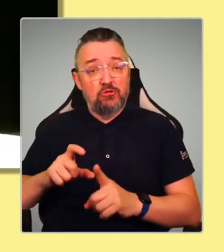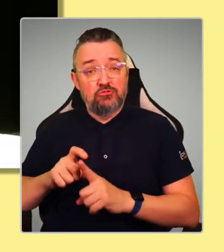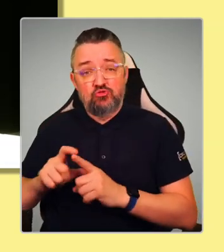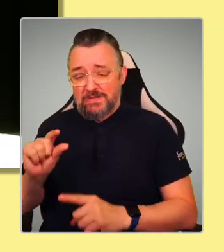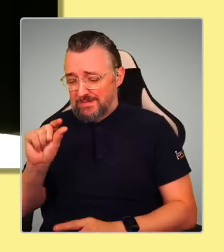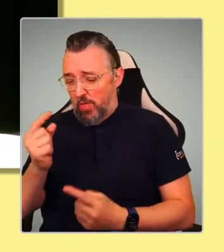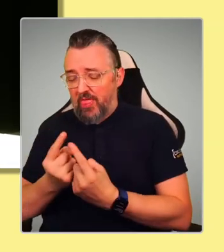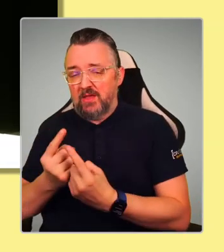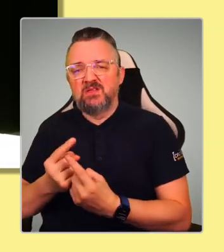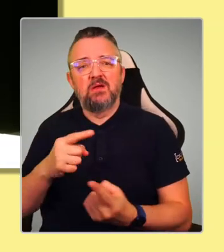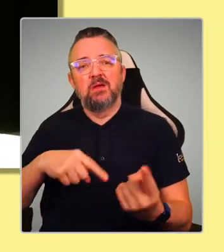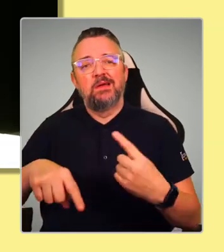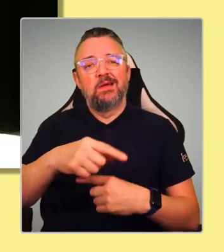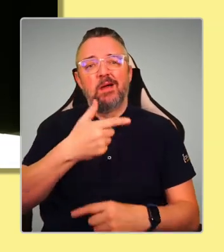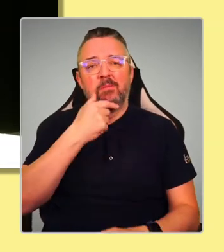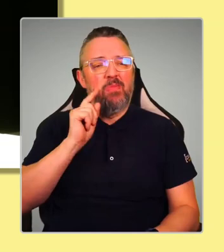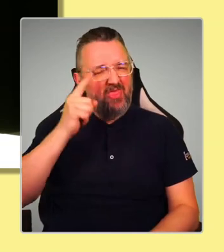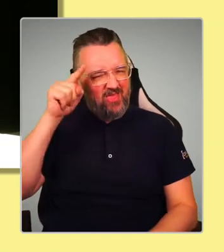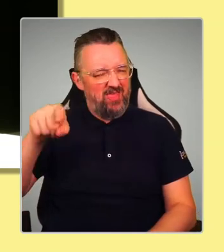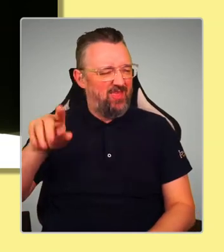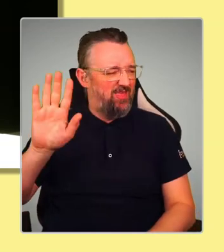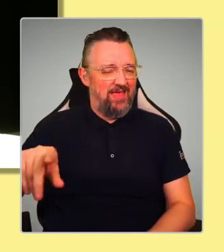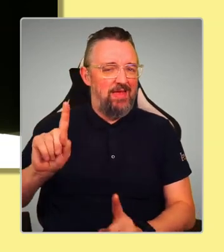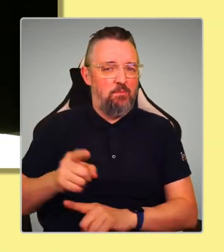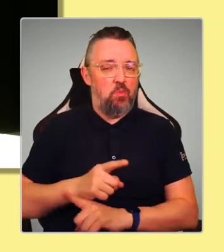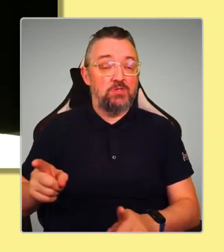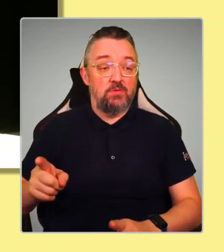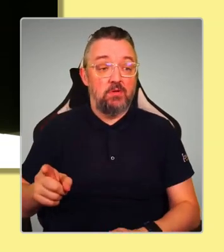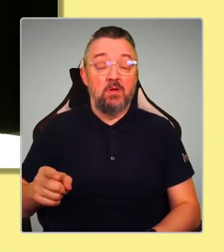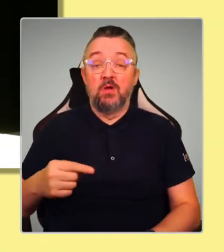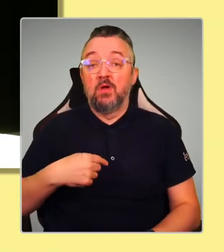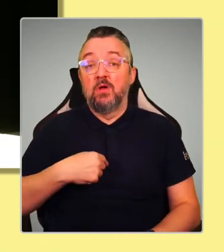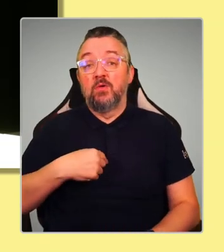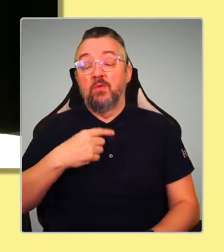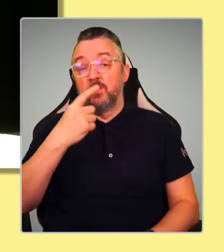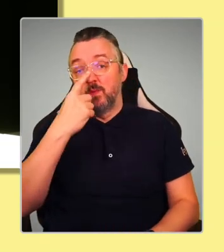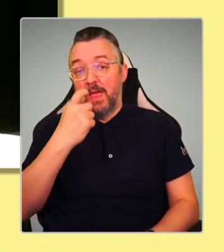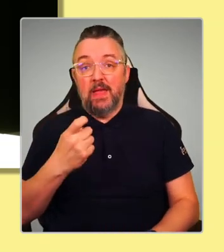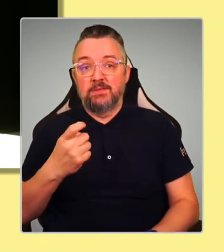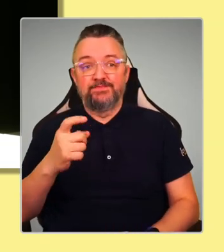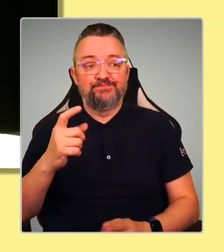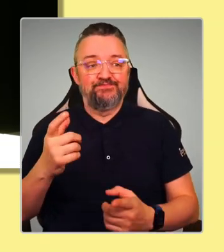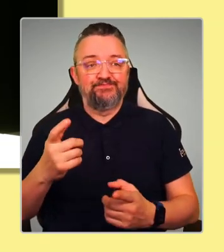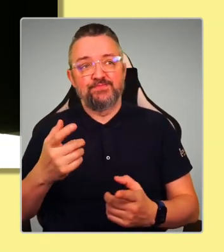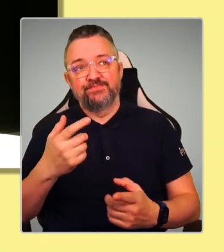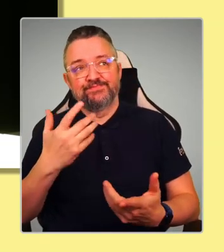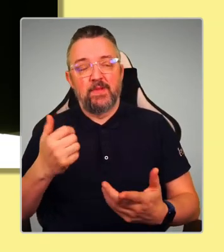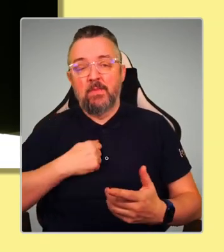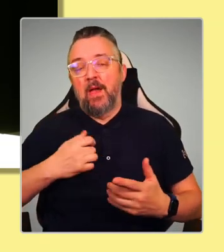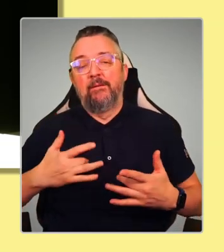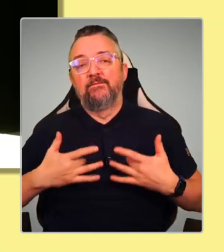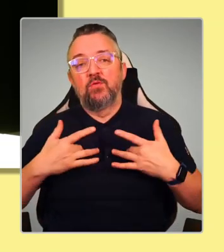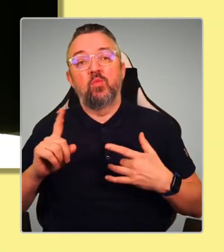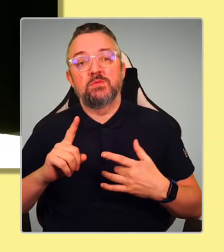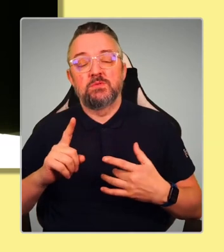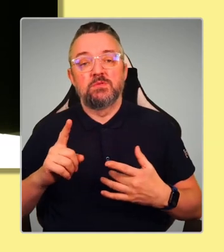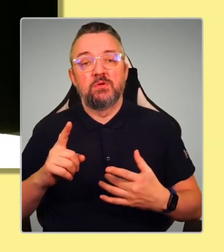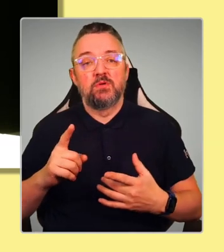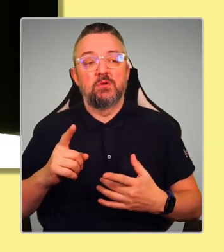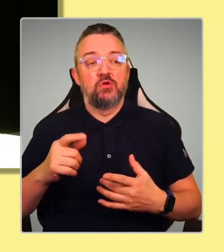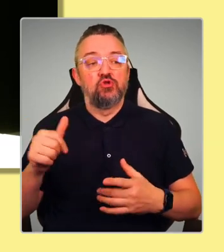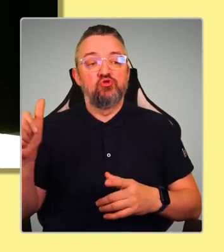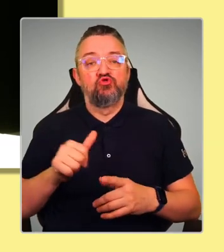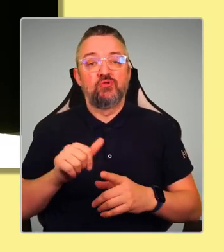to take us seriously. Now, I think there's pragmatic things we can do in the DRS scheme. I've mentioned already my own view that we should exclude small